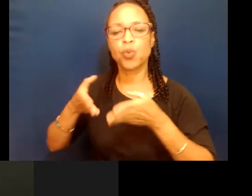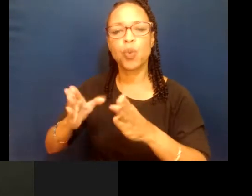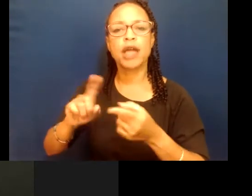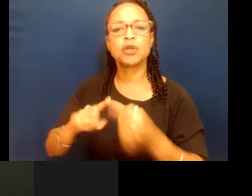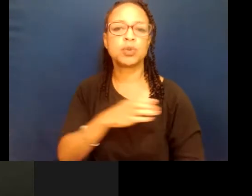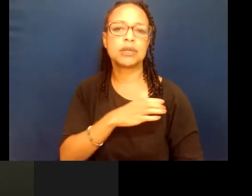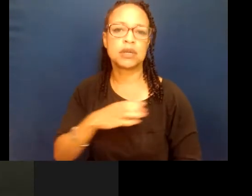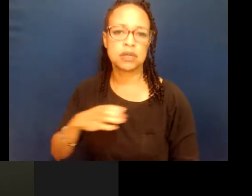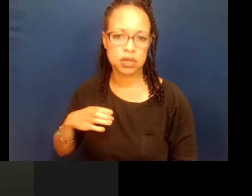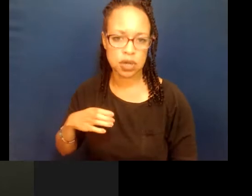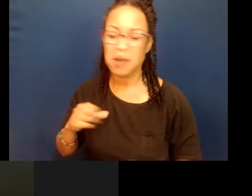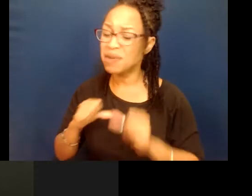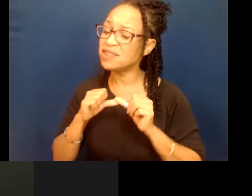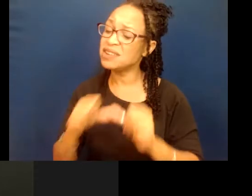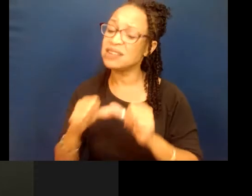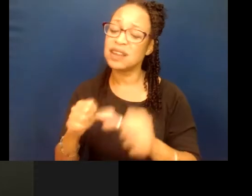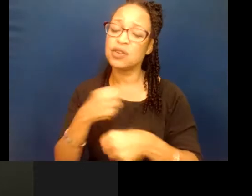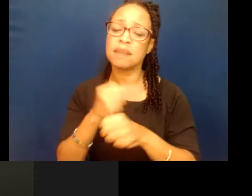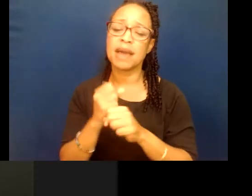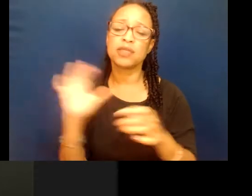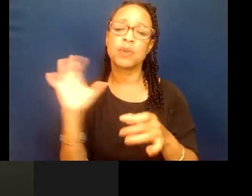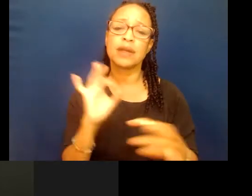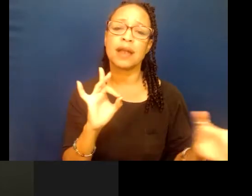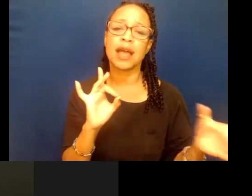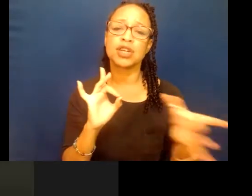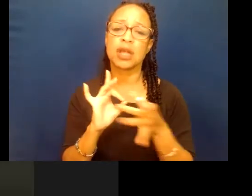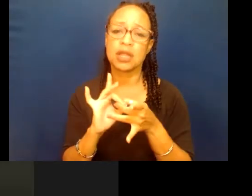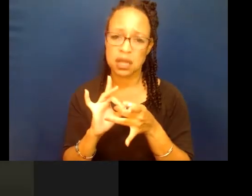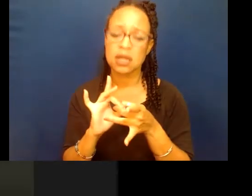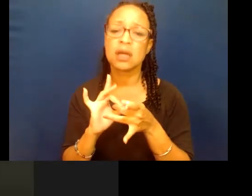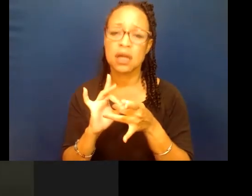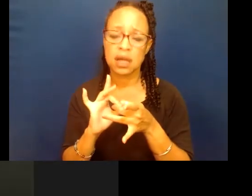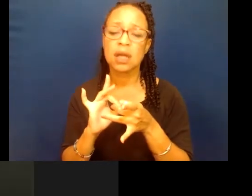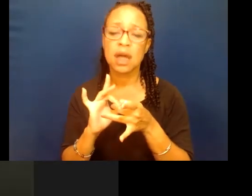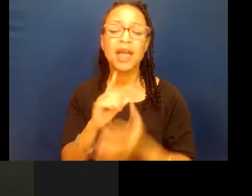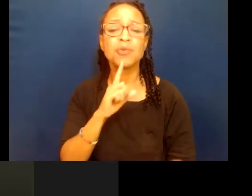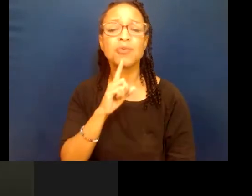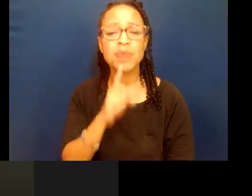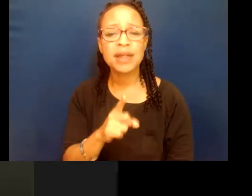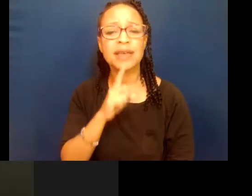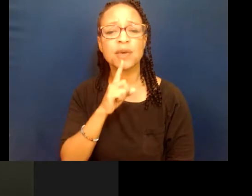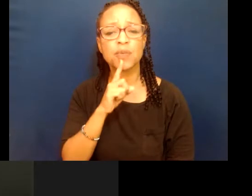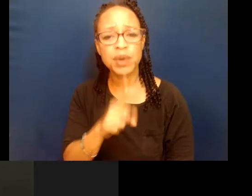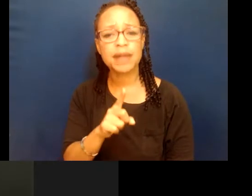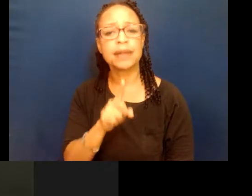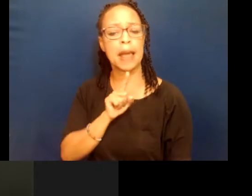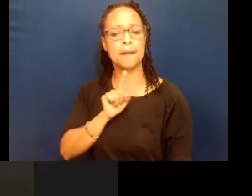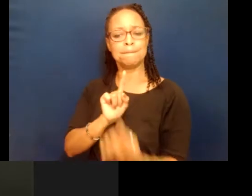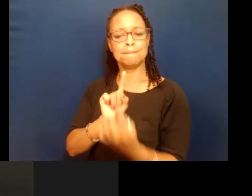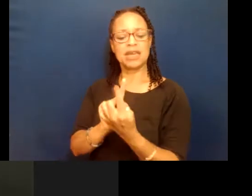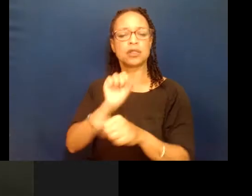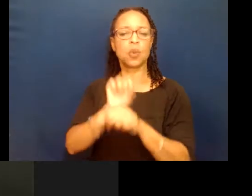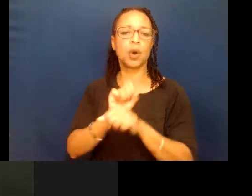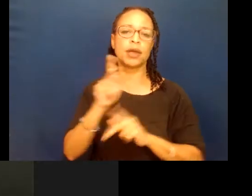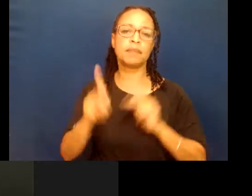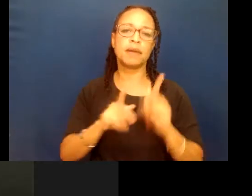we have to continue to make those connections, continue to drive those connections, and really meet working people where they're at. And that's